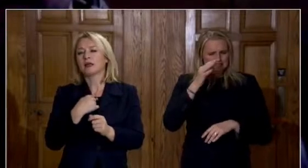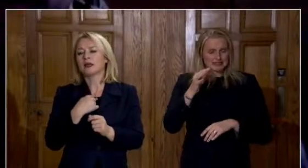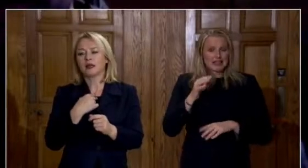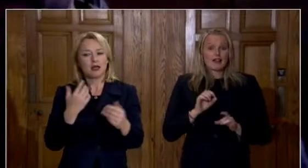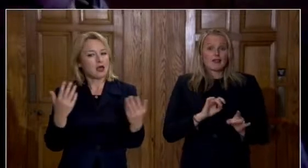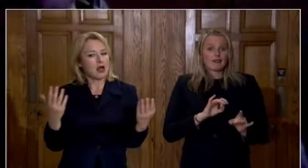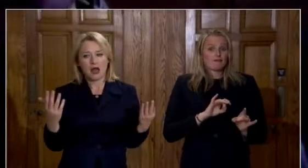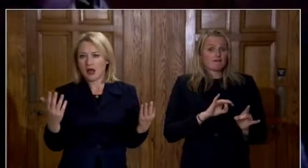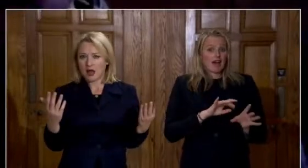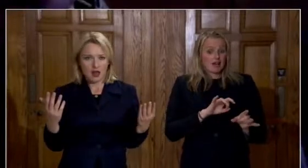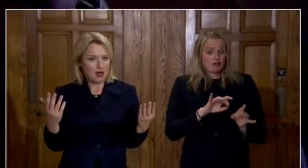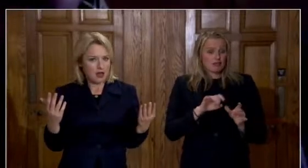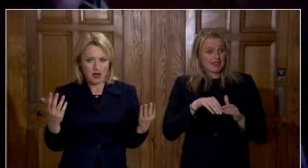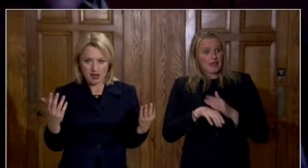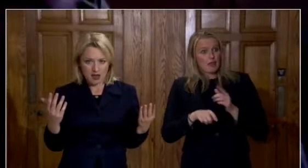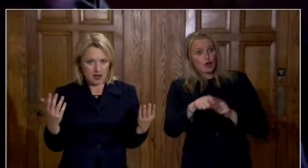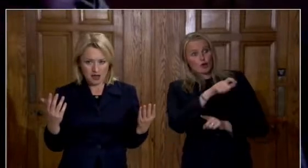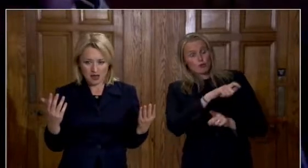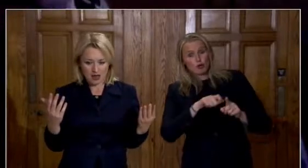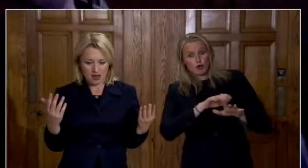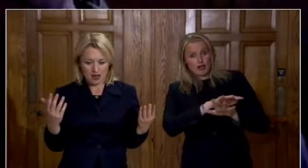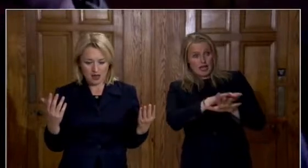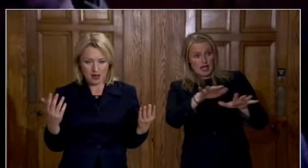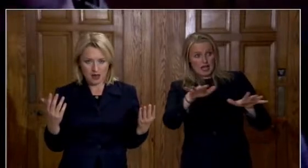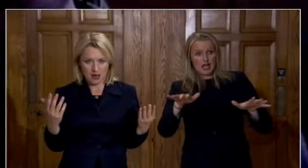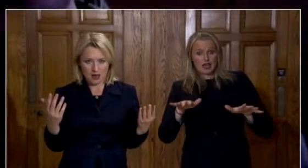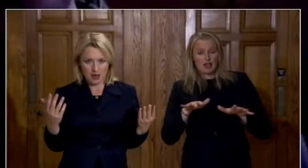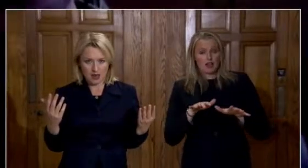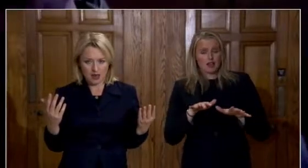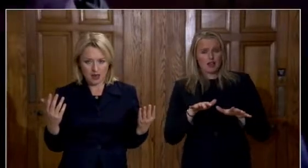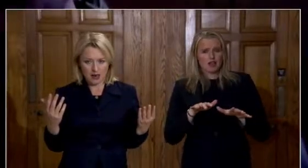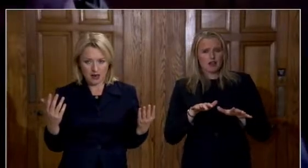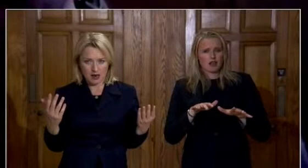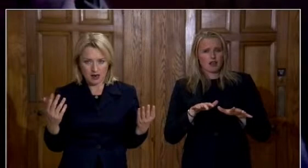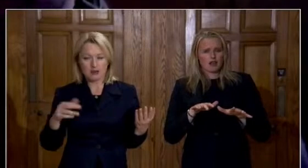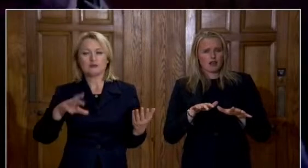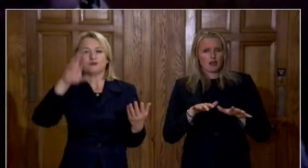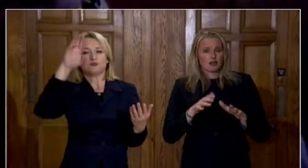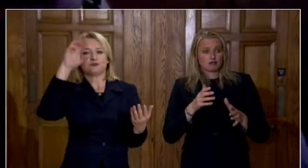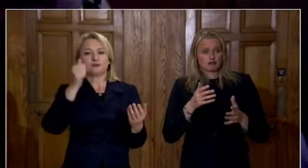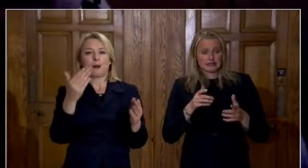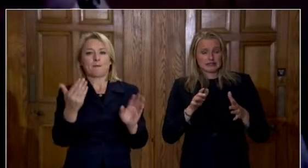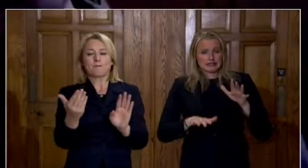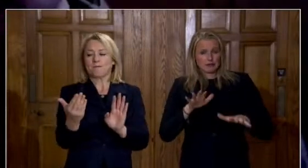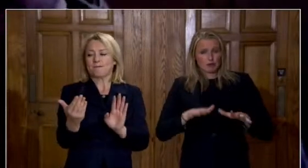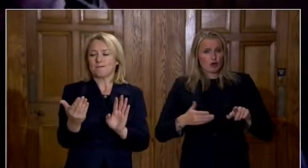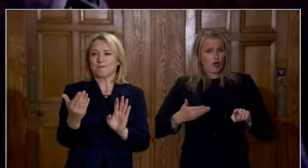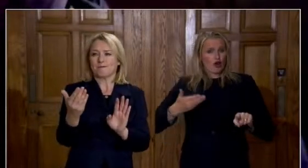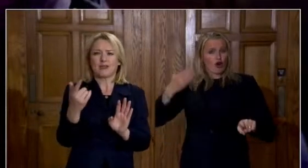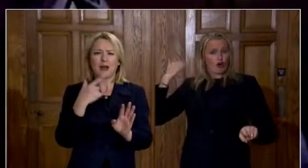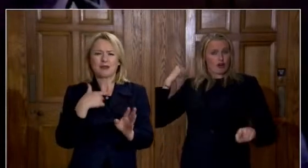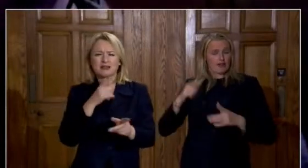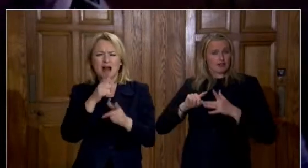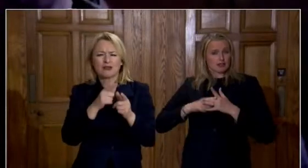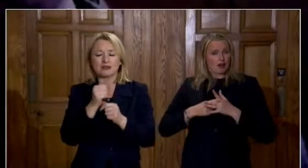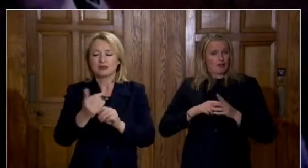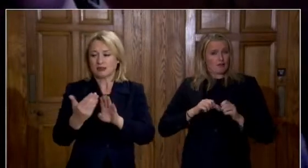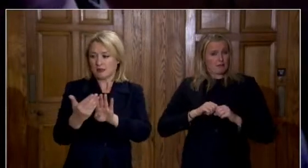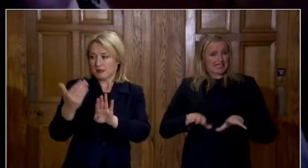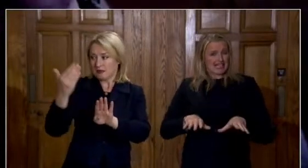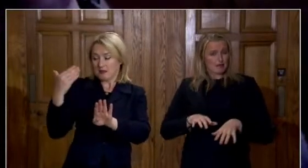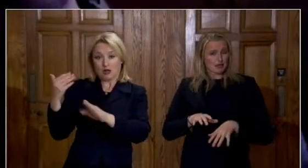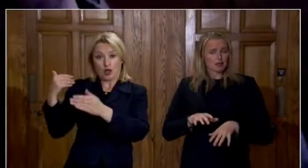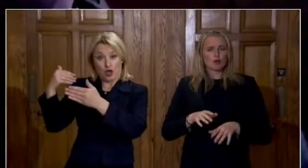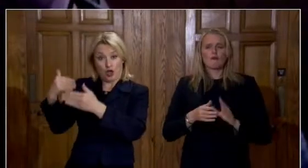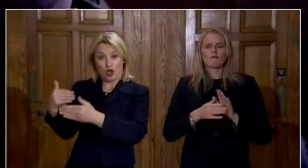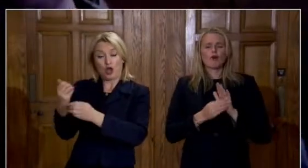the virus and the community compare now to the earlier part of the pandemic another way to phrase that might be if we were carrying